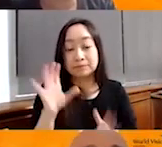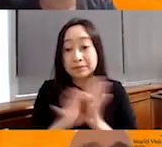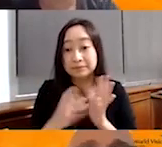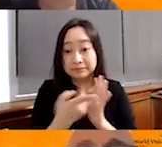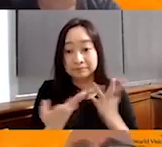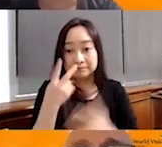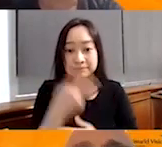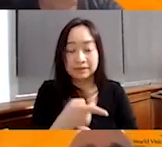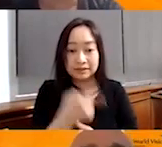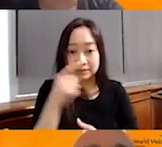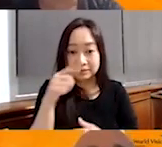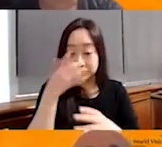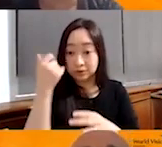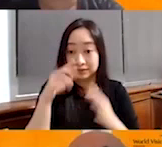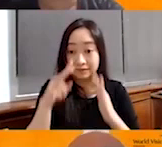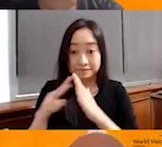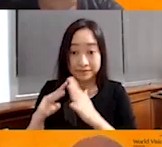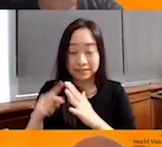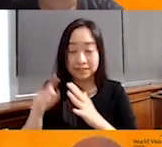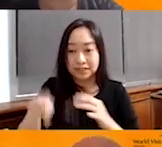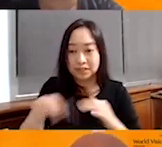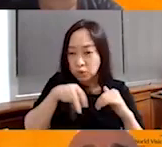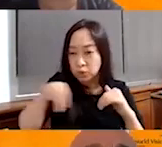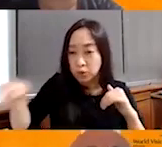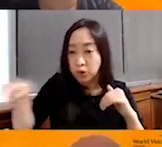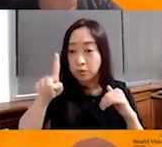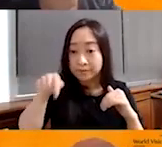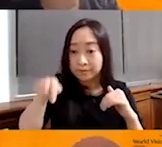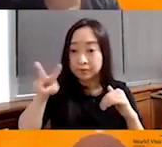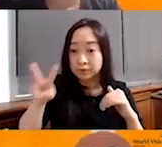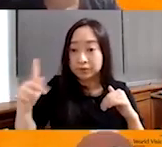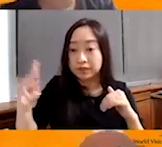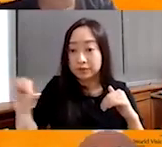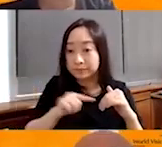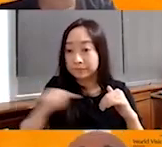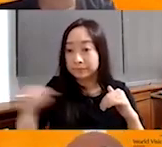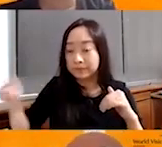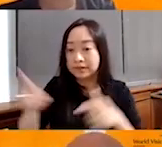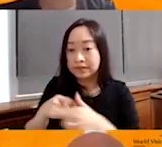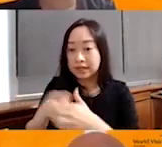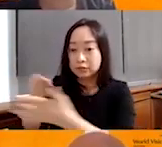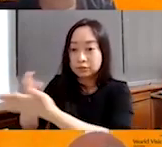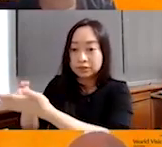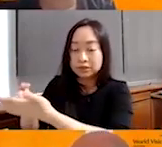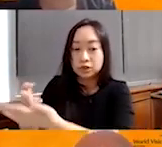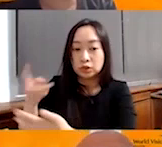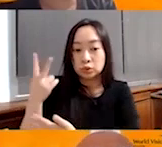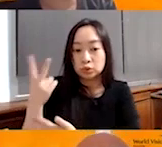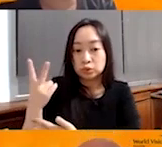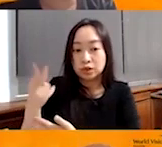in the village, they need to walk 1.2 kilometers to reach the two high schools.